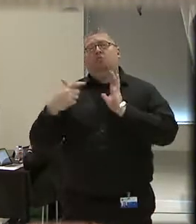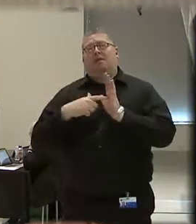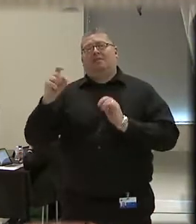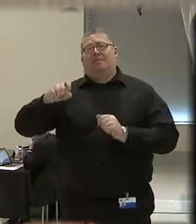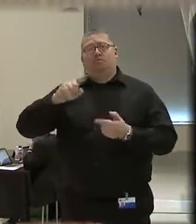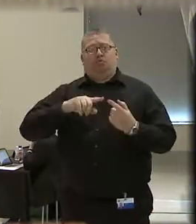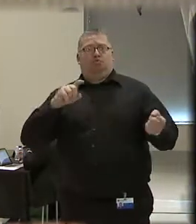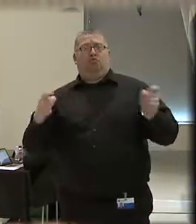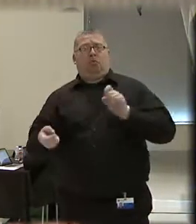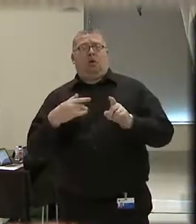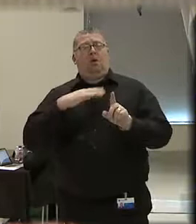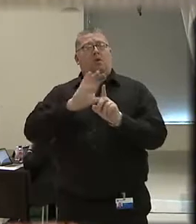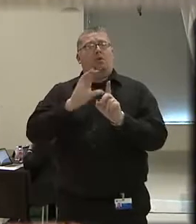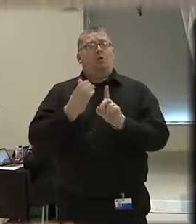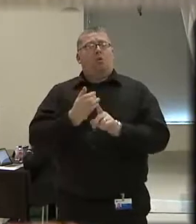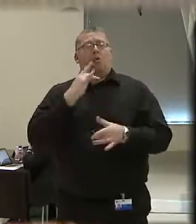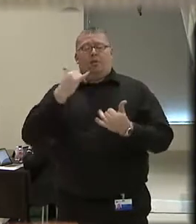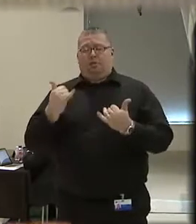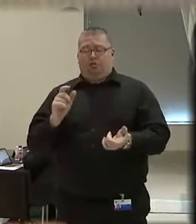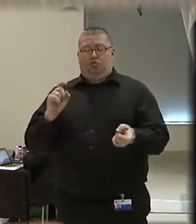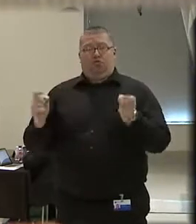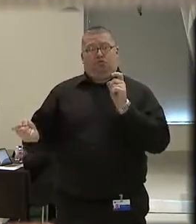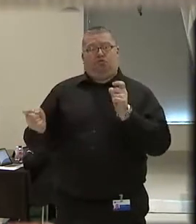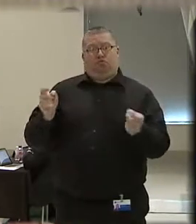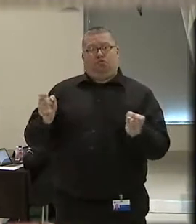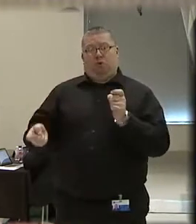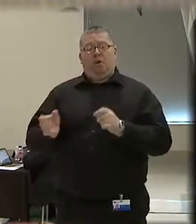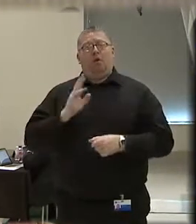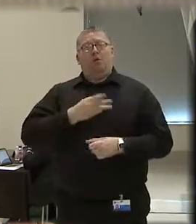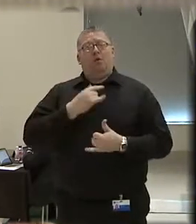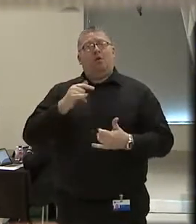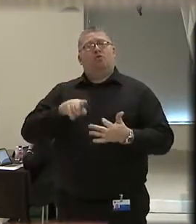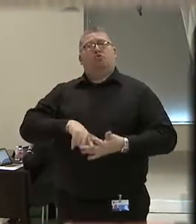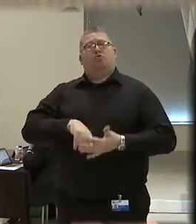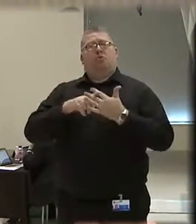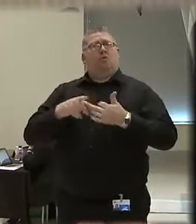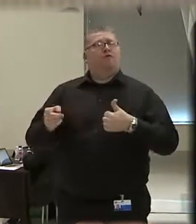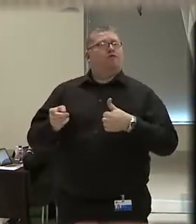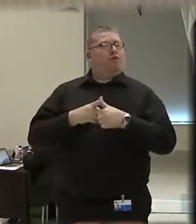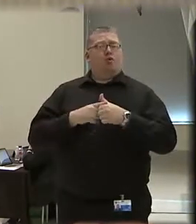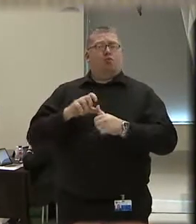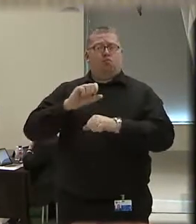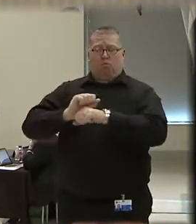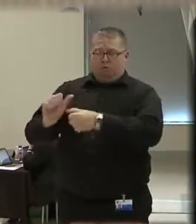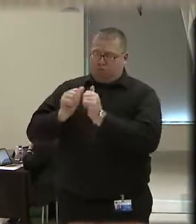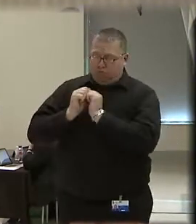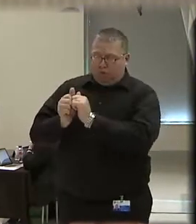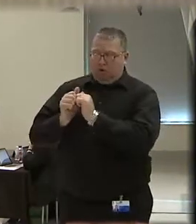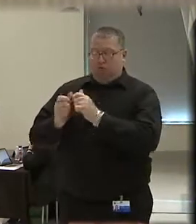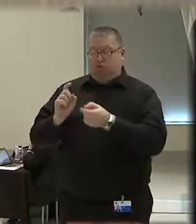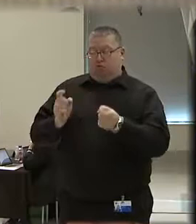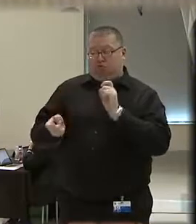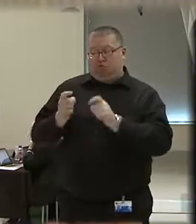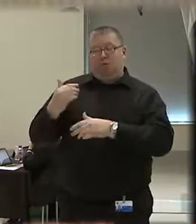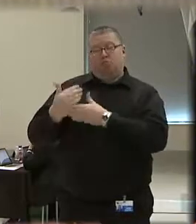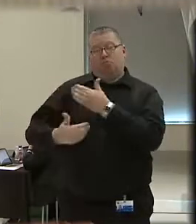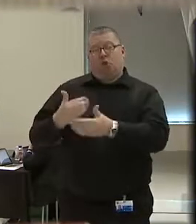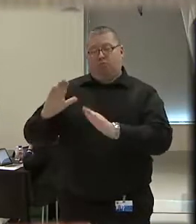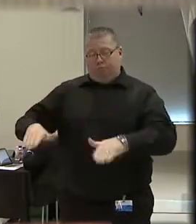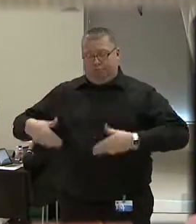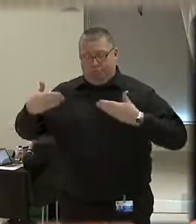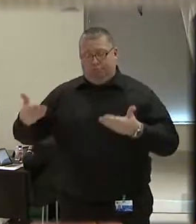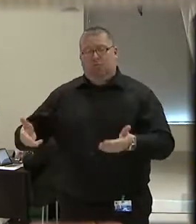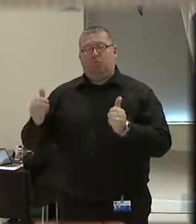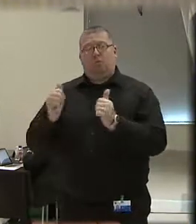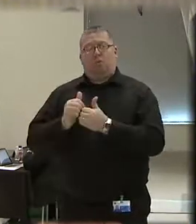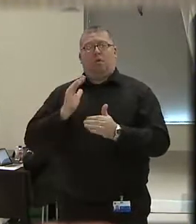reform a culture that has been resistant to change, we entered into a first-ever collaborative reform process through the Community Ordered and Policing Service, the COPS